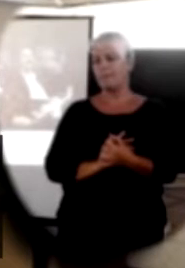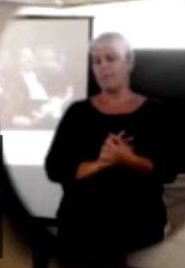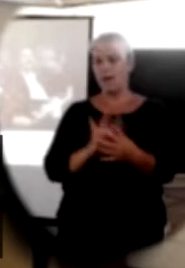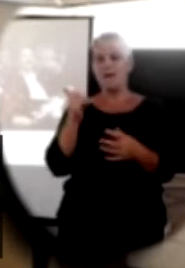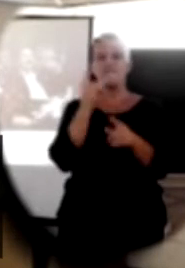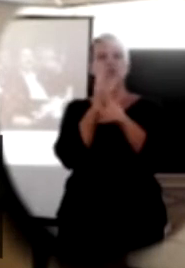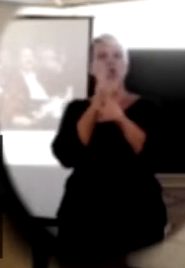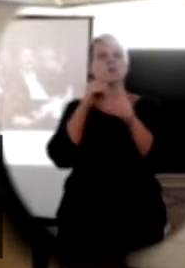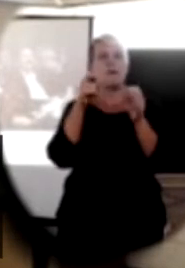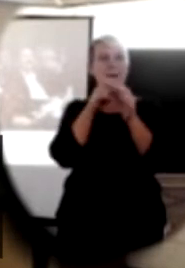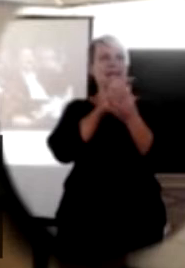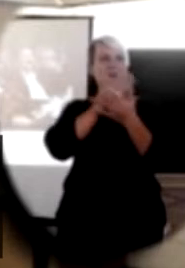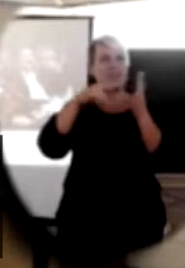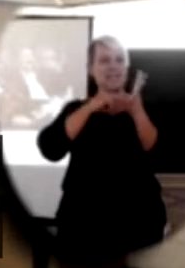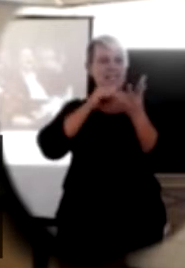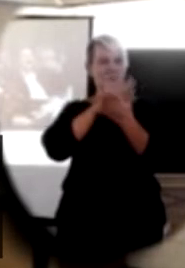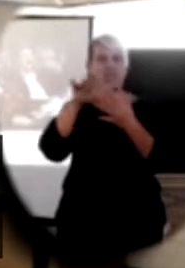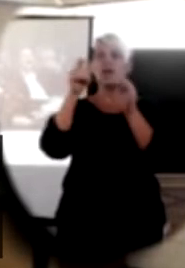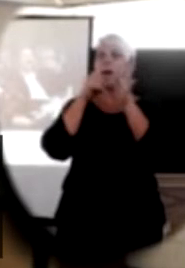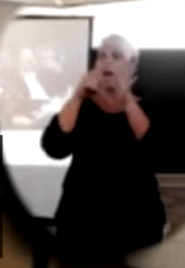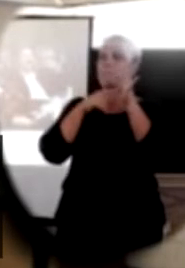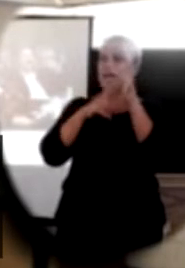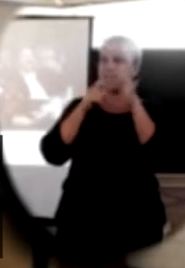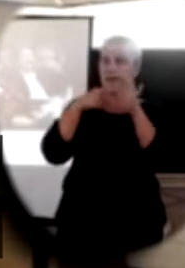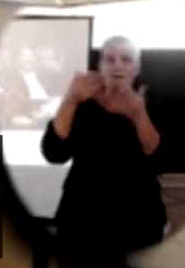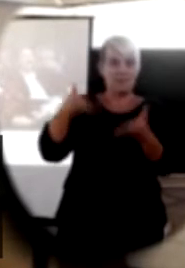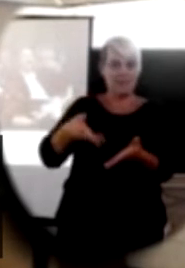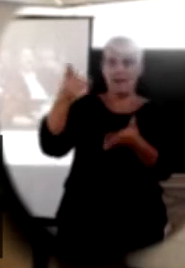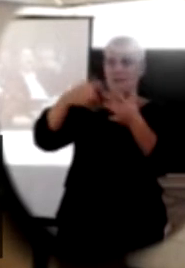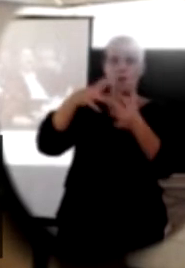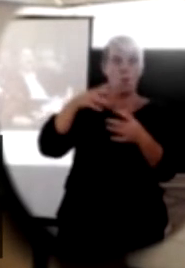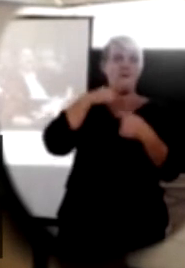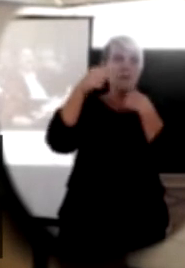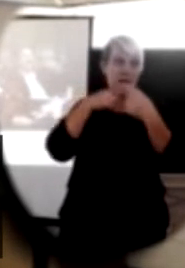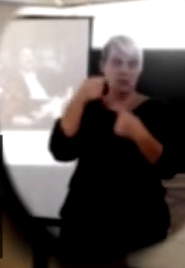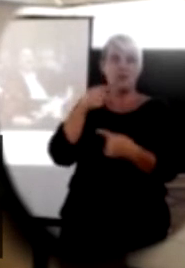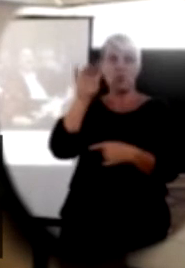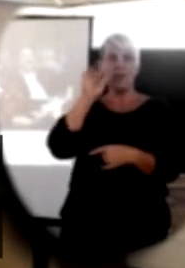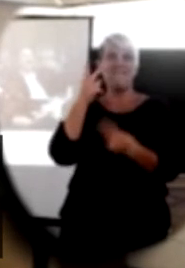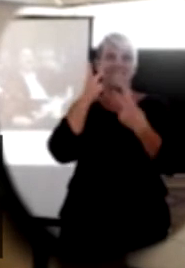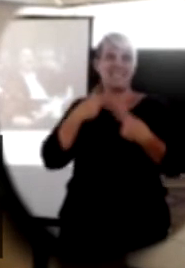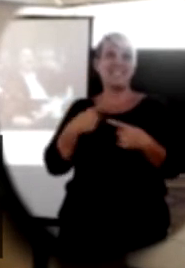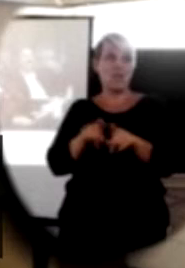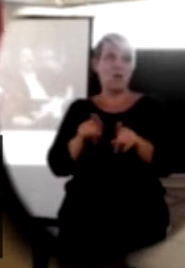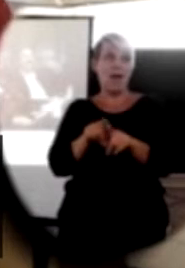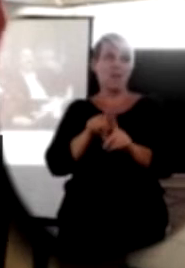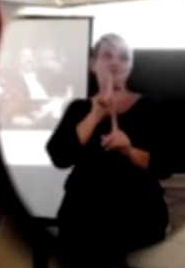Talked about better hearing tears. It's ready. Belinda Lexis is here. If you want any more information about that, you can always come and visit us as well.